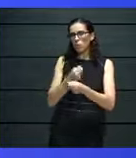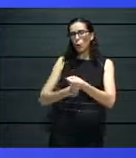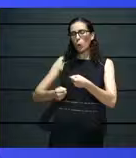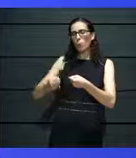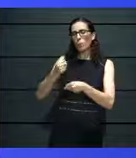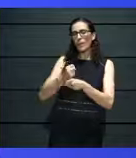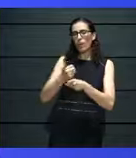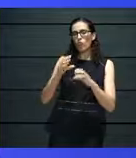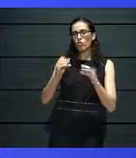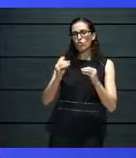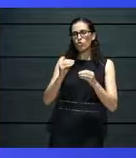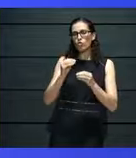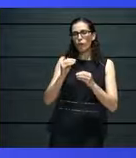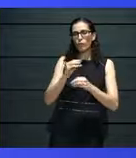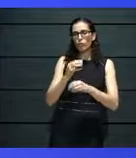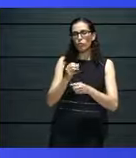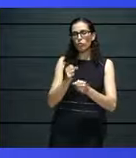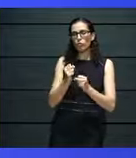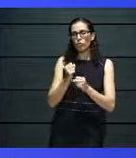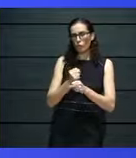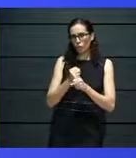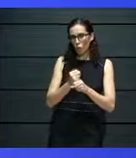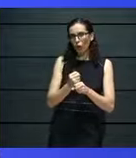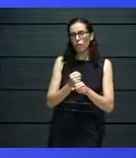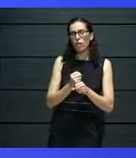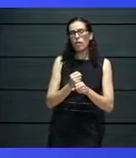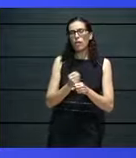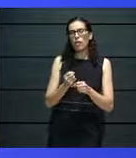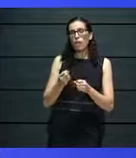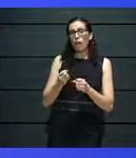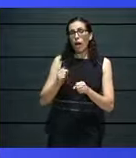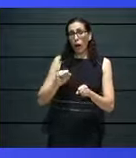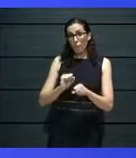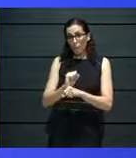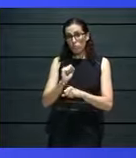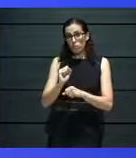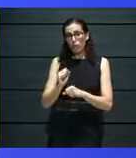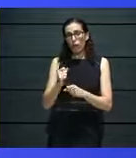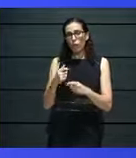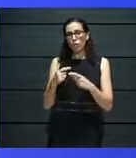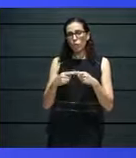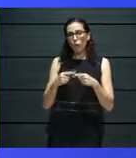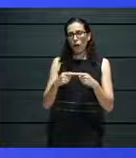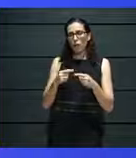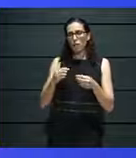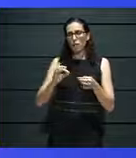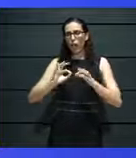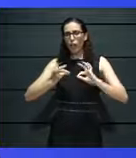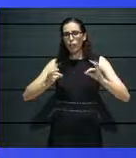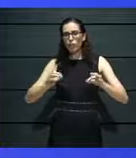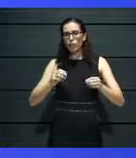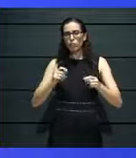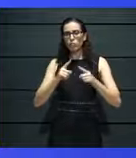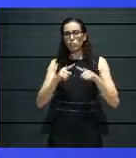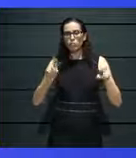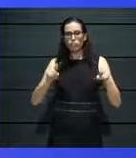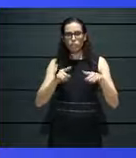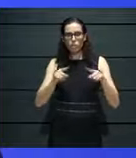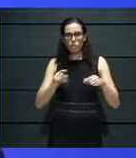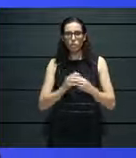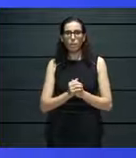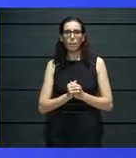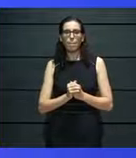And the other conference is Superboot, which is like a convention of all these electronic instruments that both were held in Berlin. And